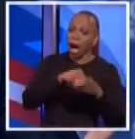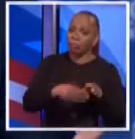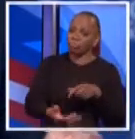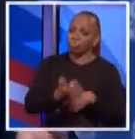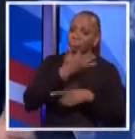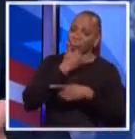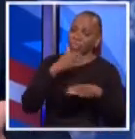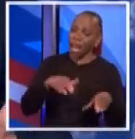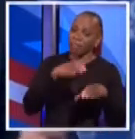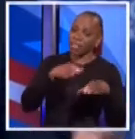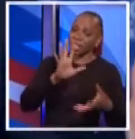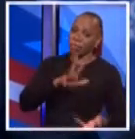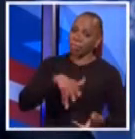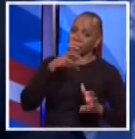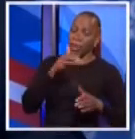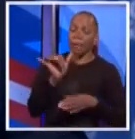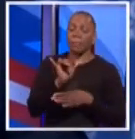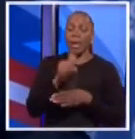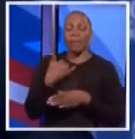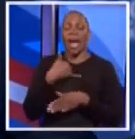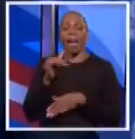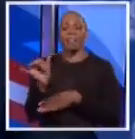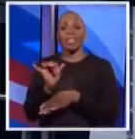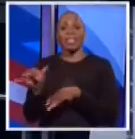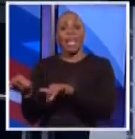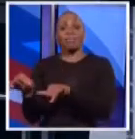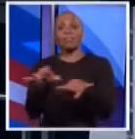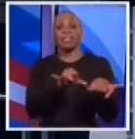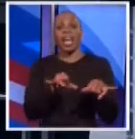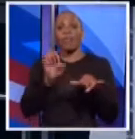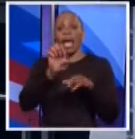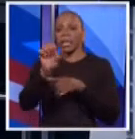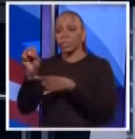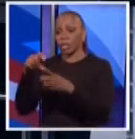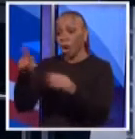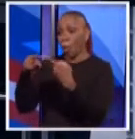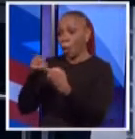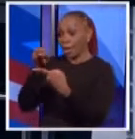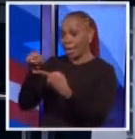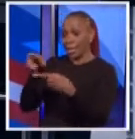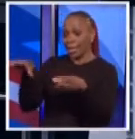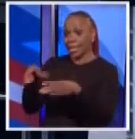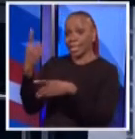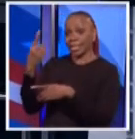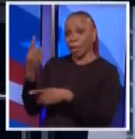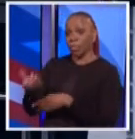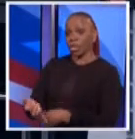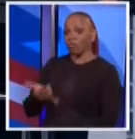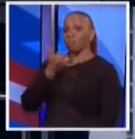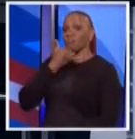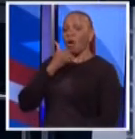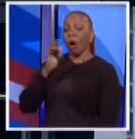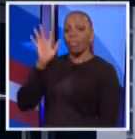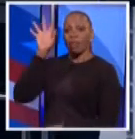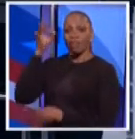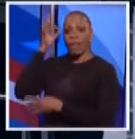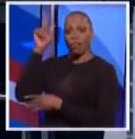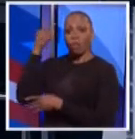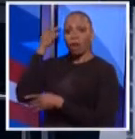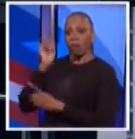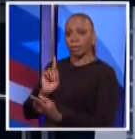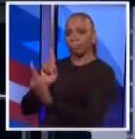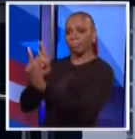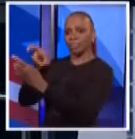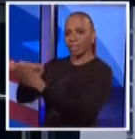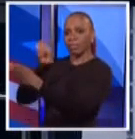have to have the same standard for the speaker as you would to Eliot Spitzer. When Eliot Spitzer did something wrong, the federal government came to him. He had to resign. Everyone has to